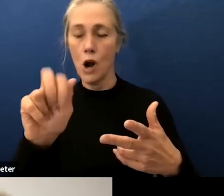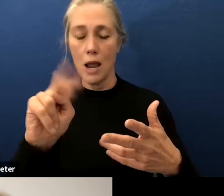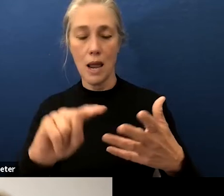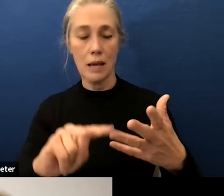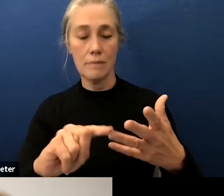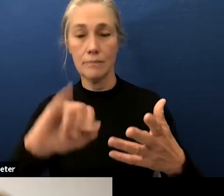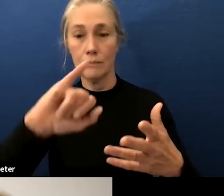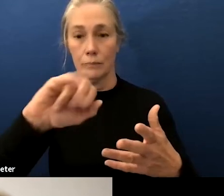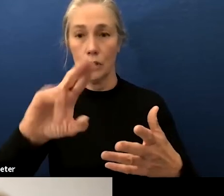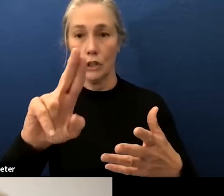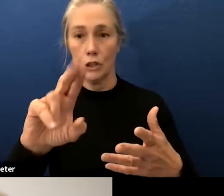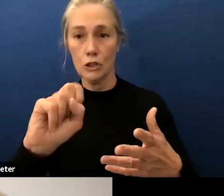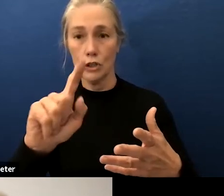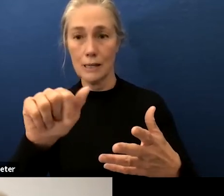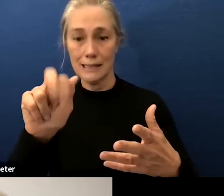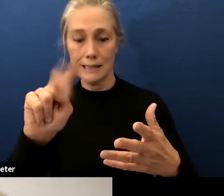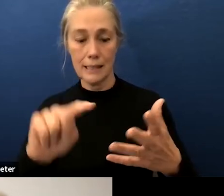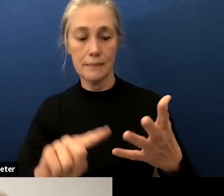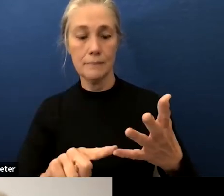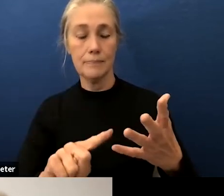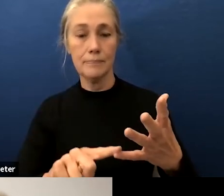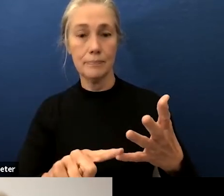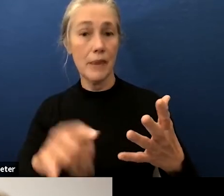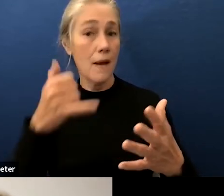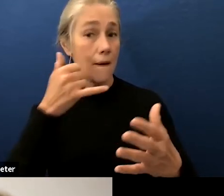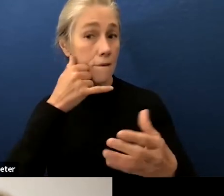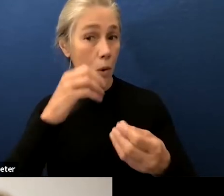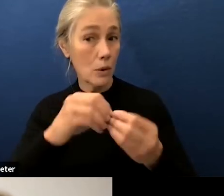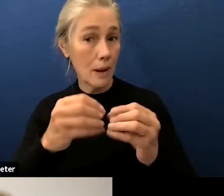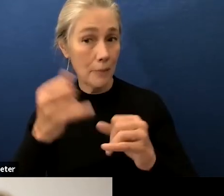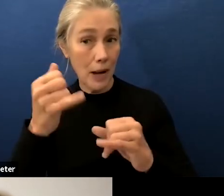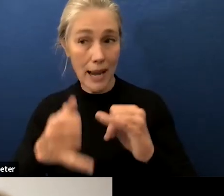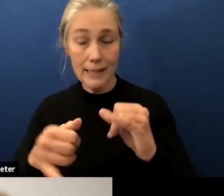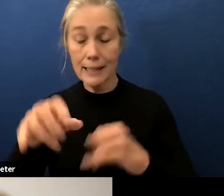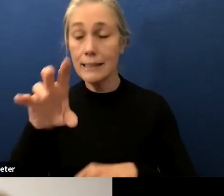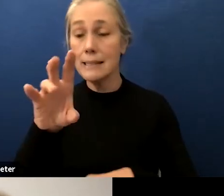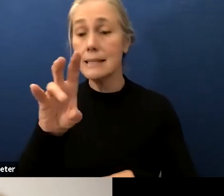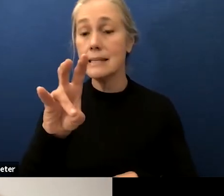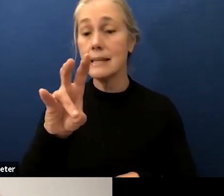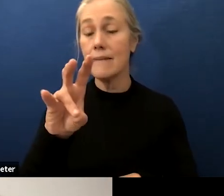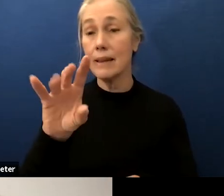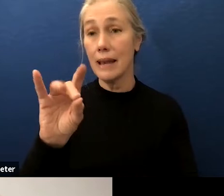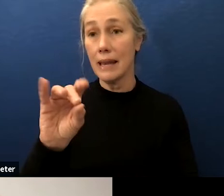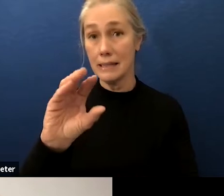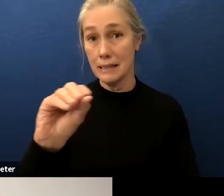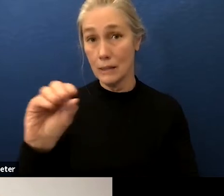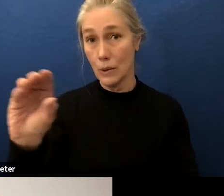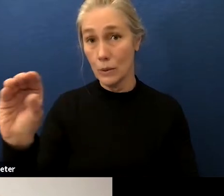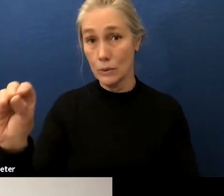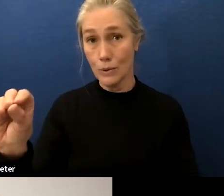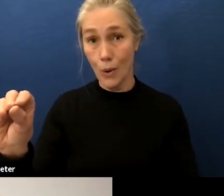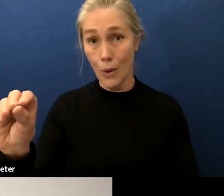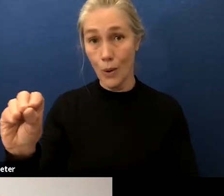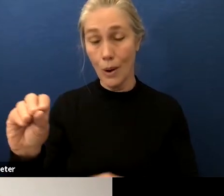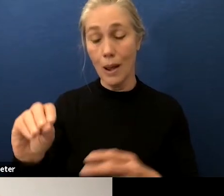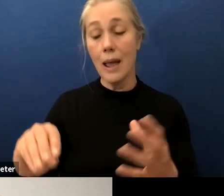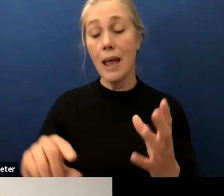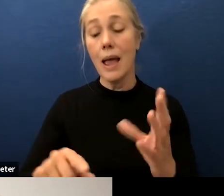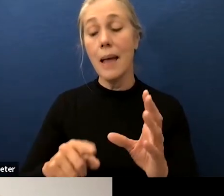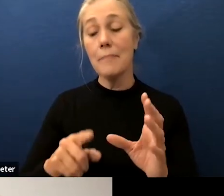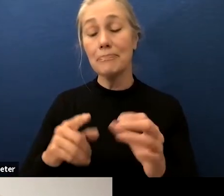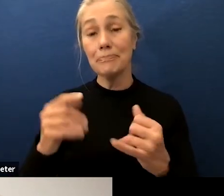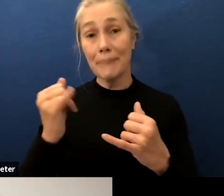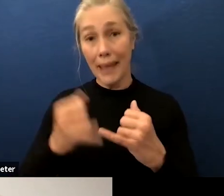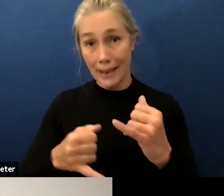phone number ending in seven eight zero zero and Robin Dunbar